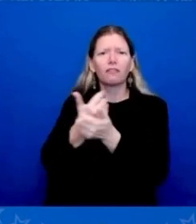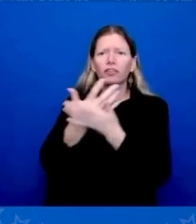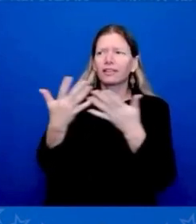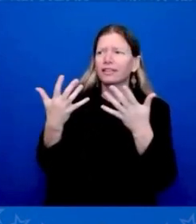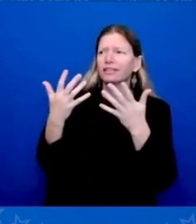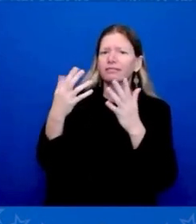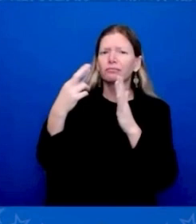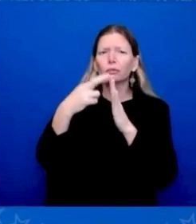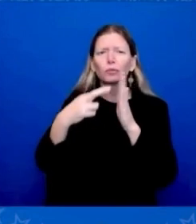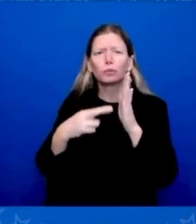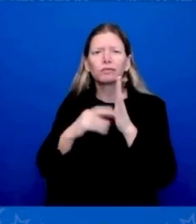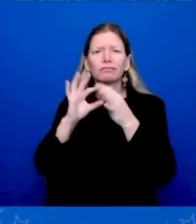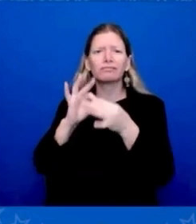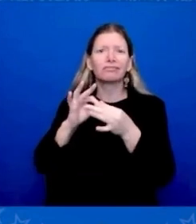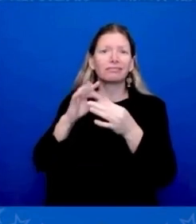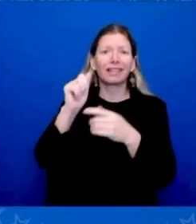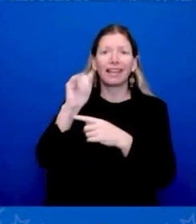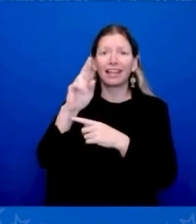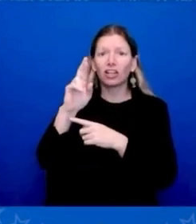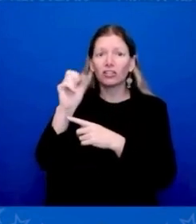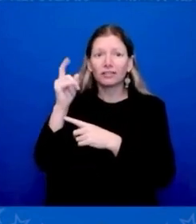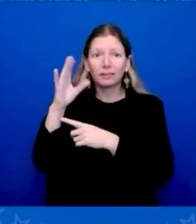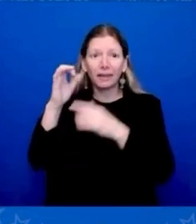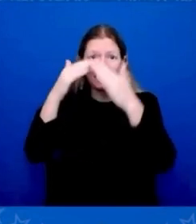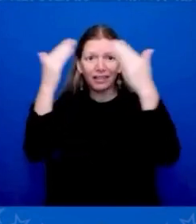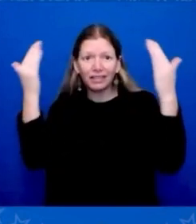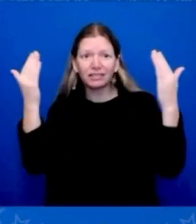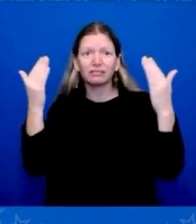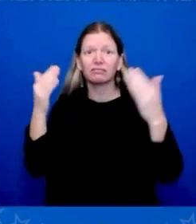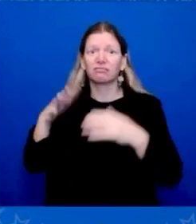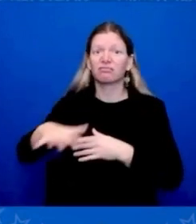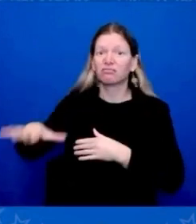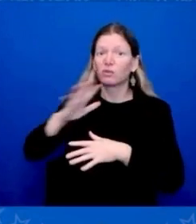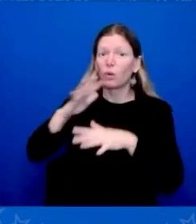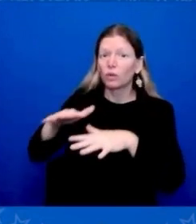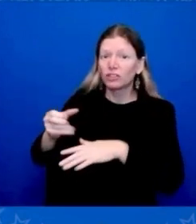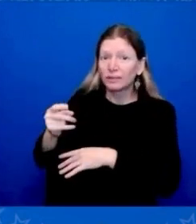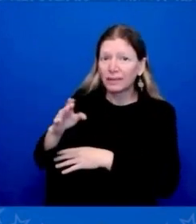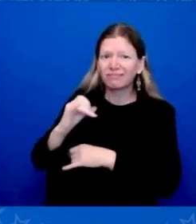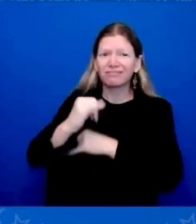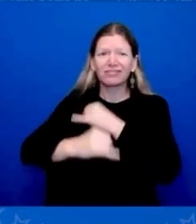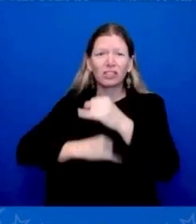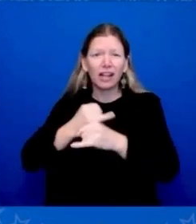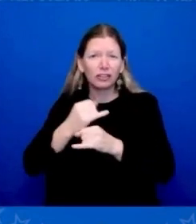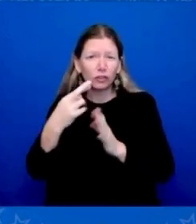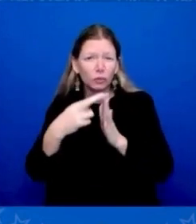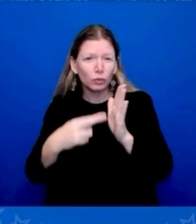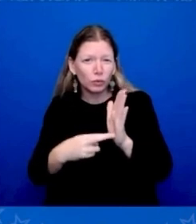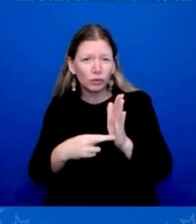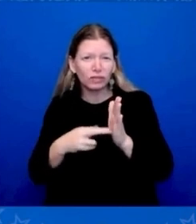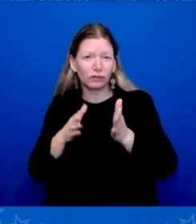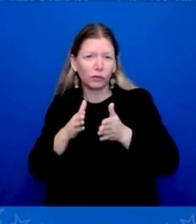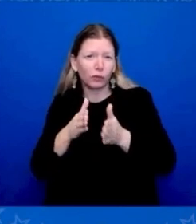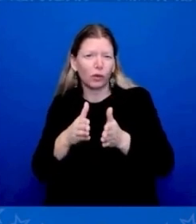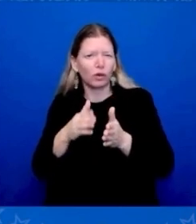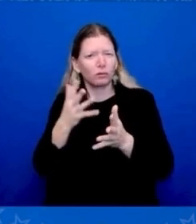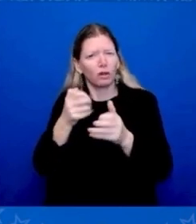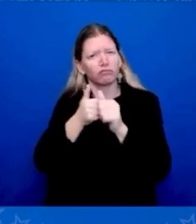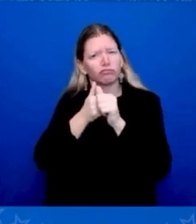by the by. And so — and I hope that — I think that